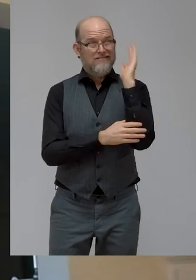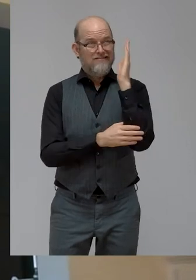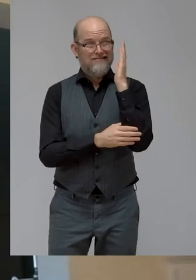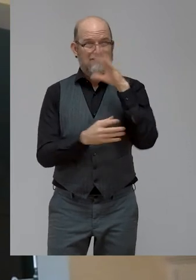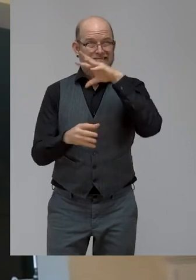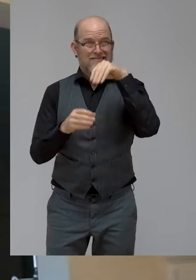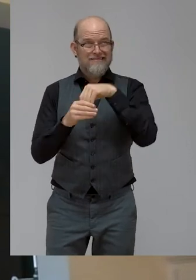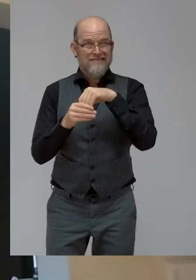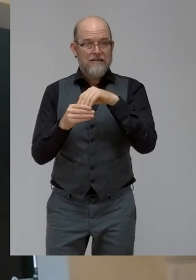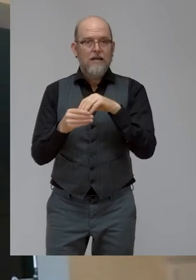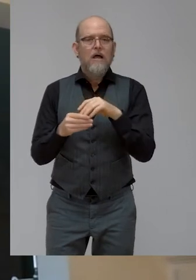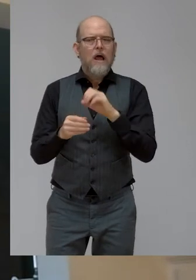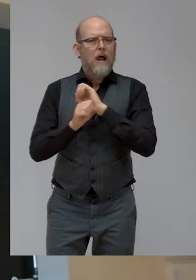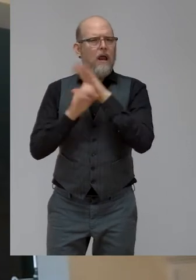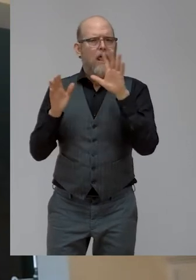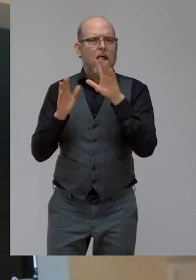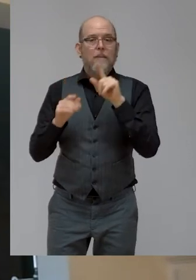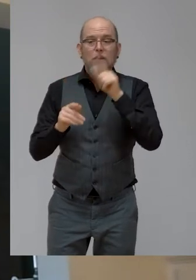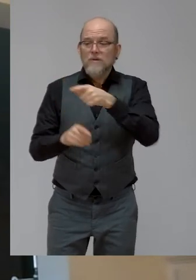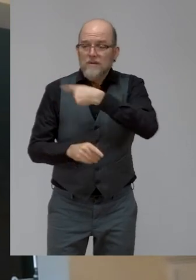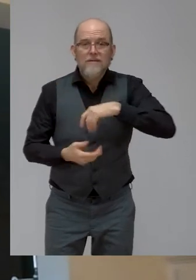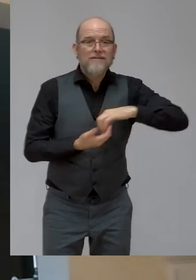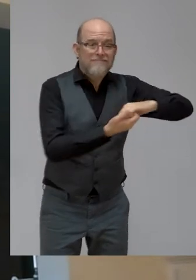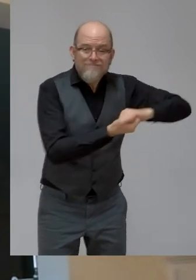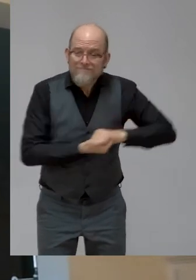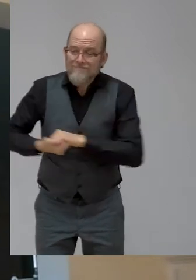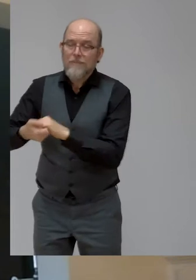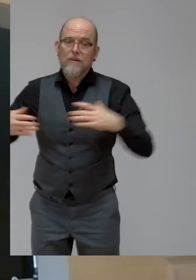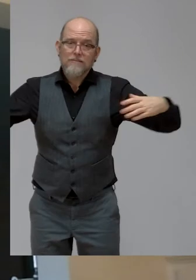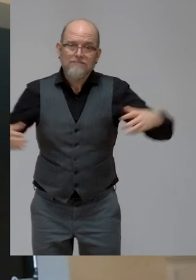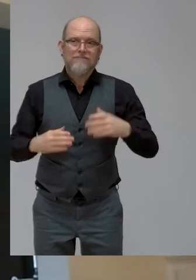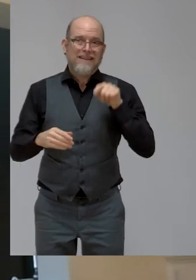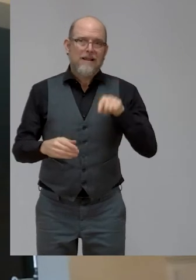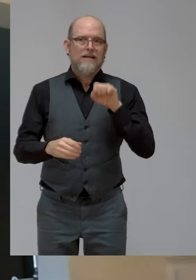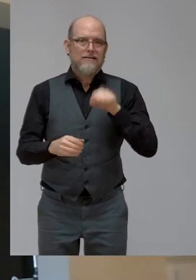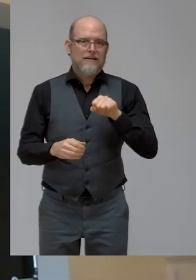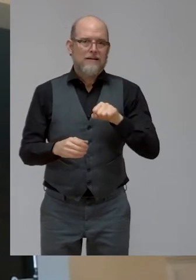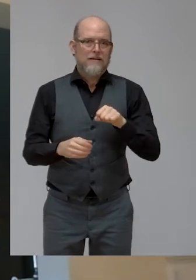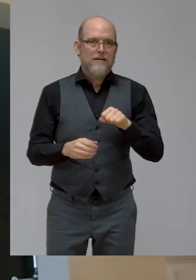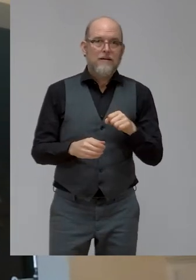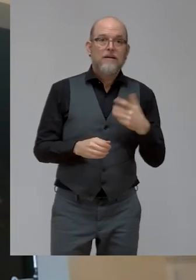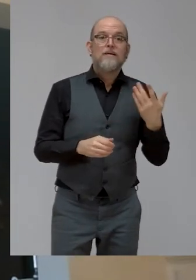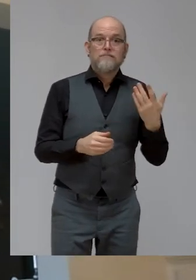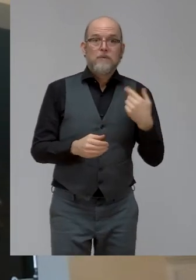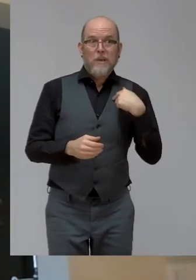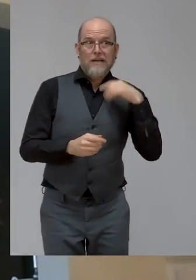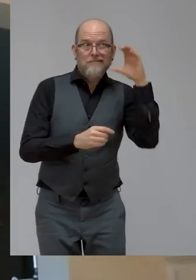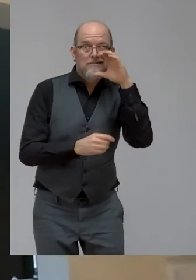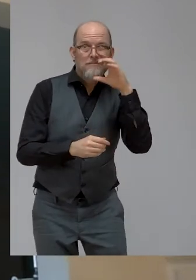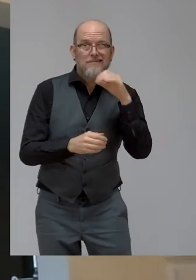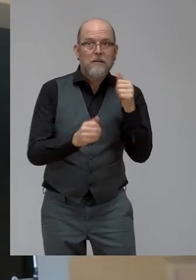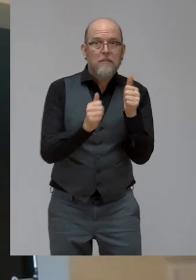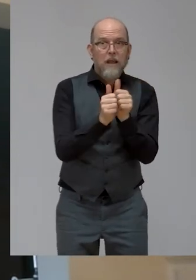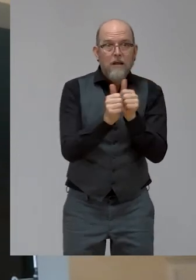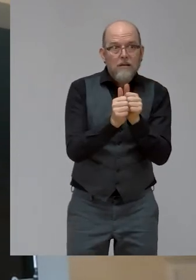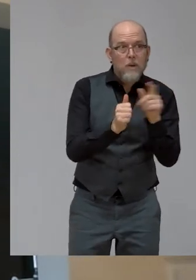we have to do this together. And I think what we would be looking for in terms of partnership are,